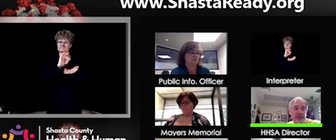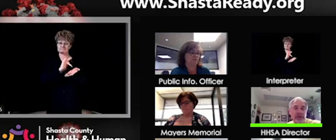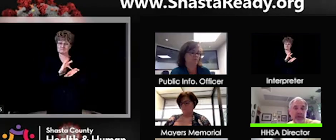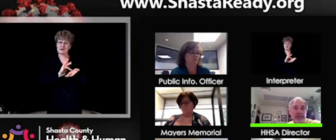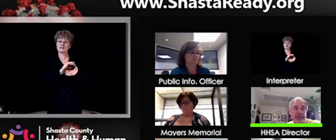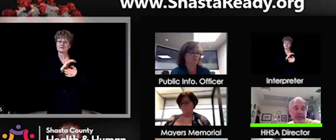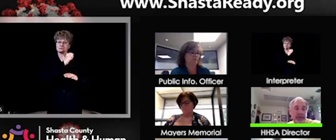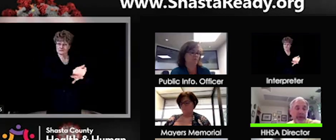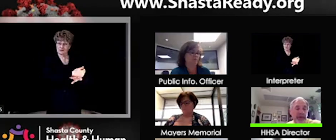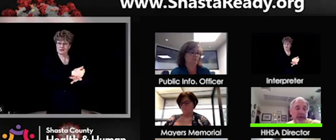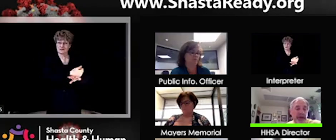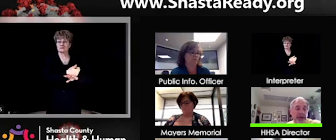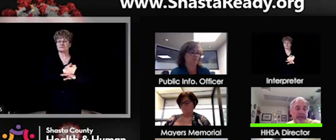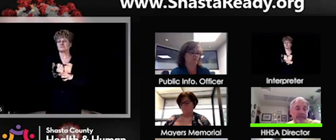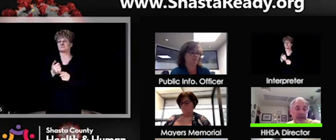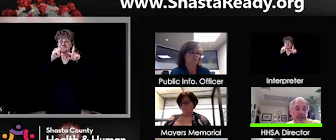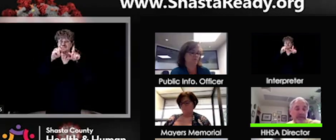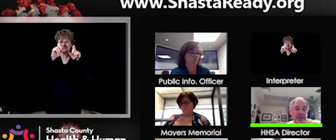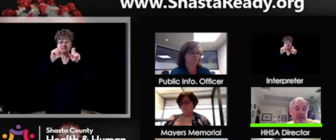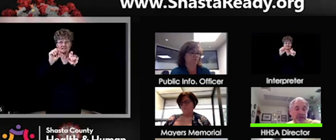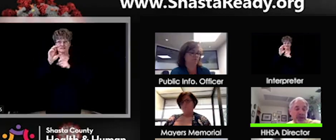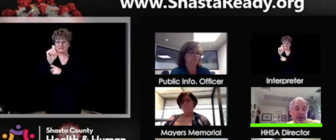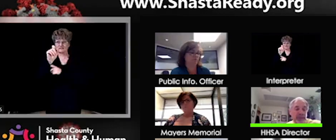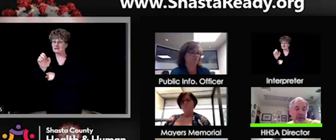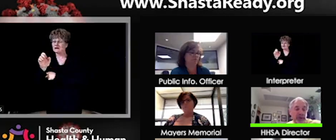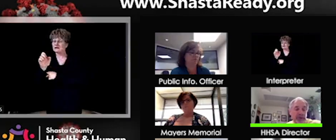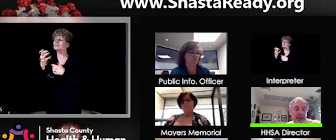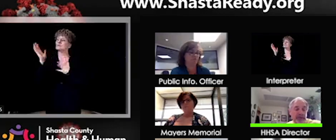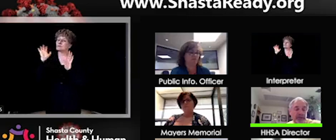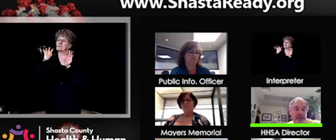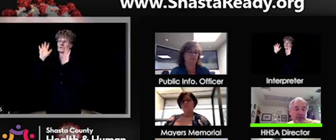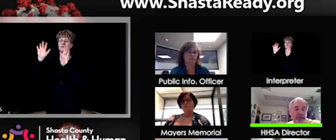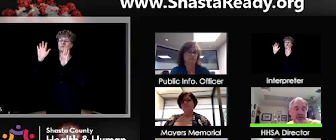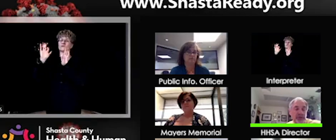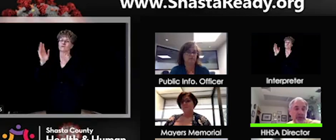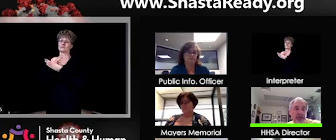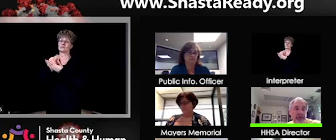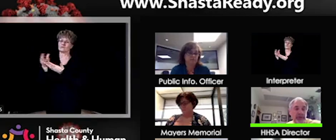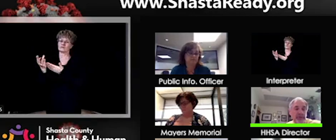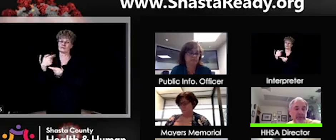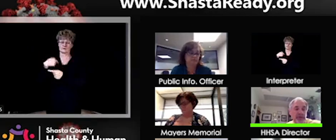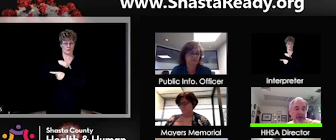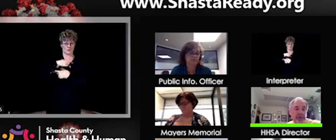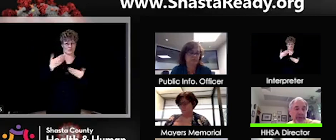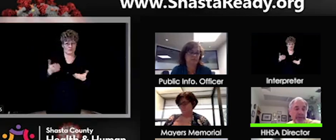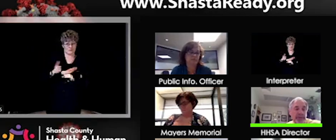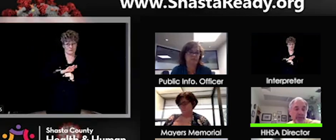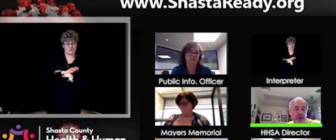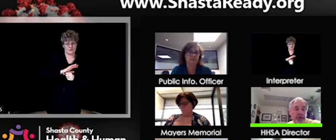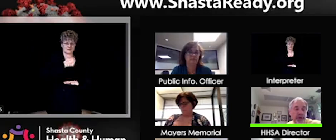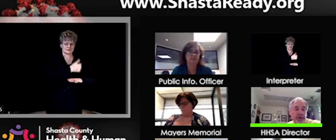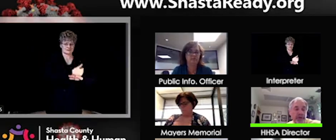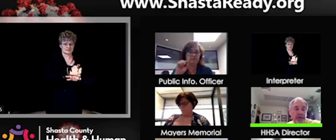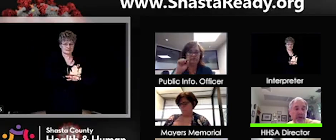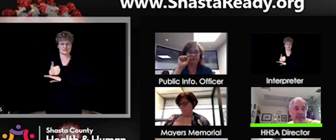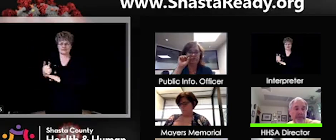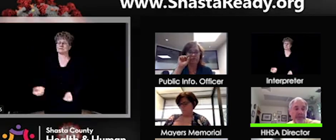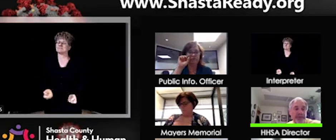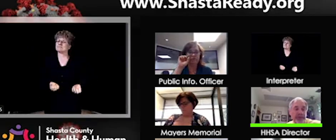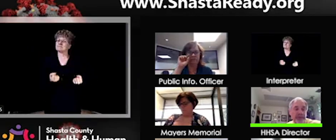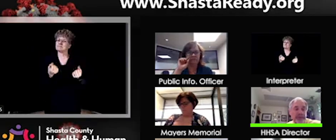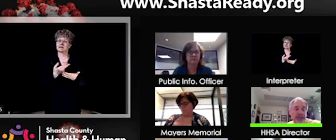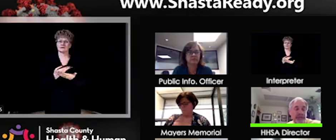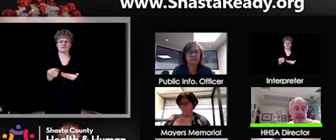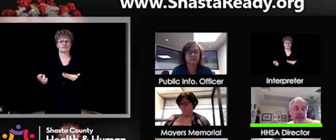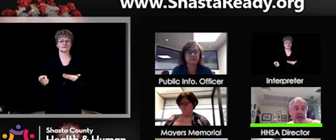resources that have really helped us. Um, we've also stood up a great deal of resources locally of over a hundred people that work in our emergency